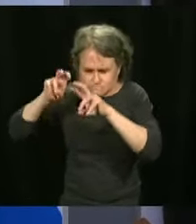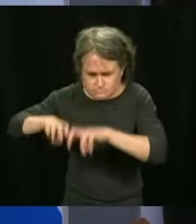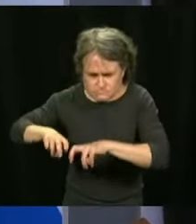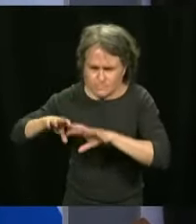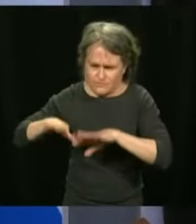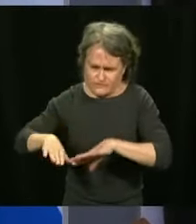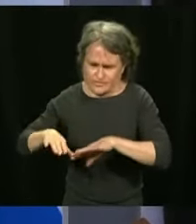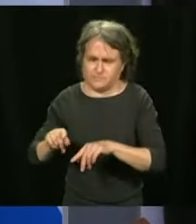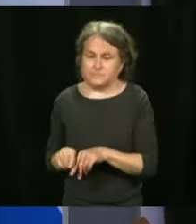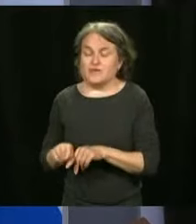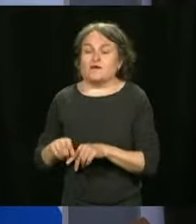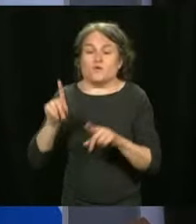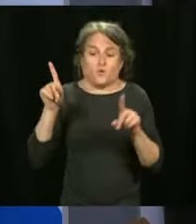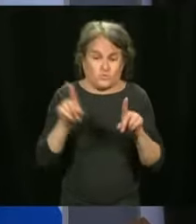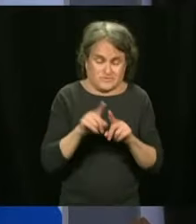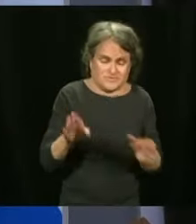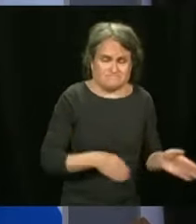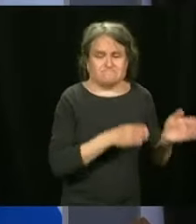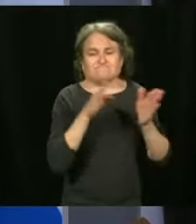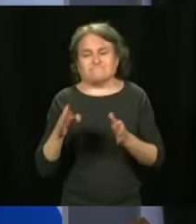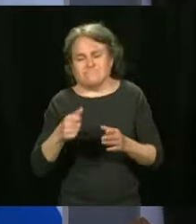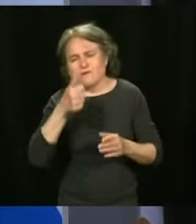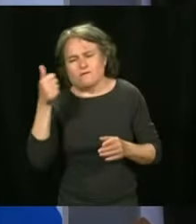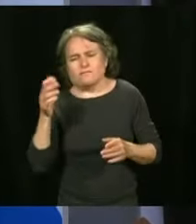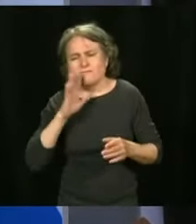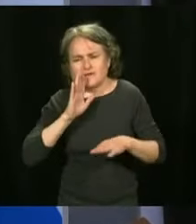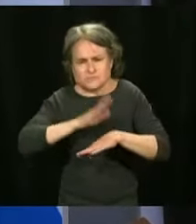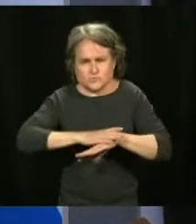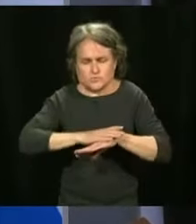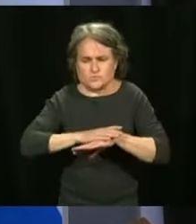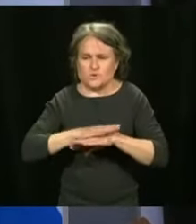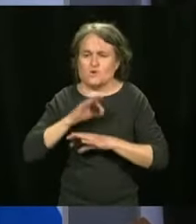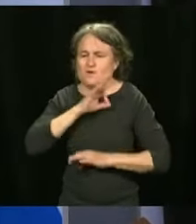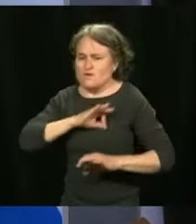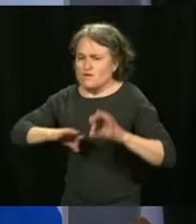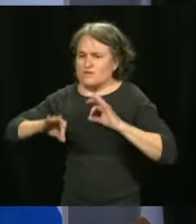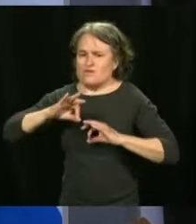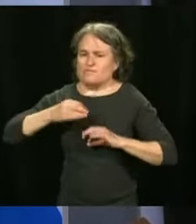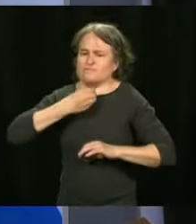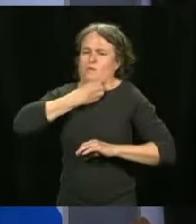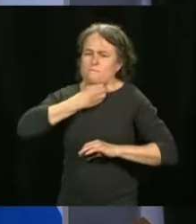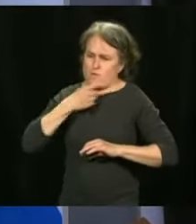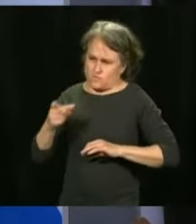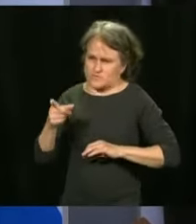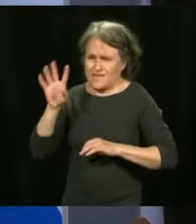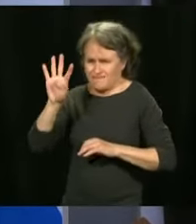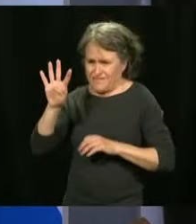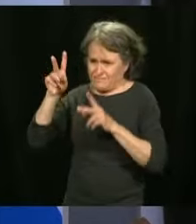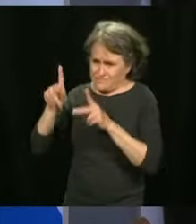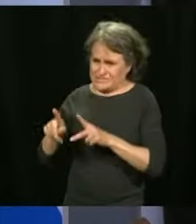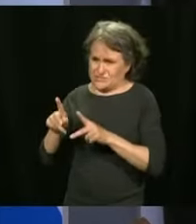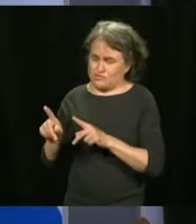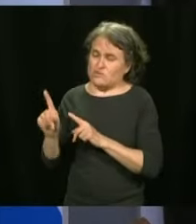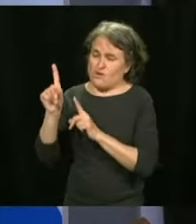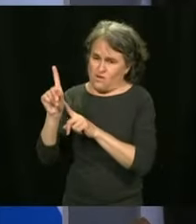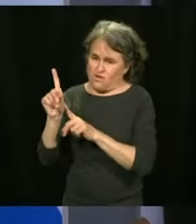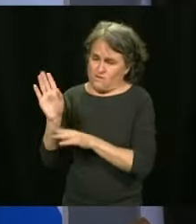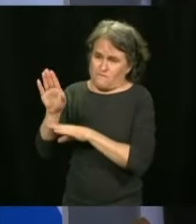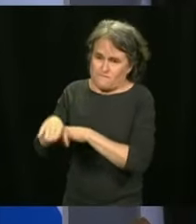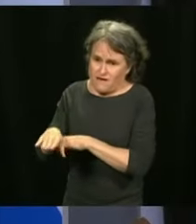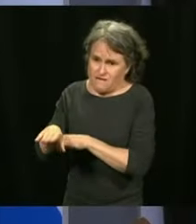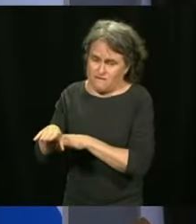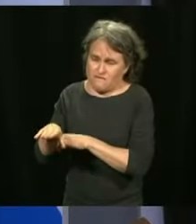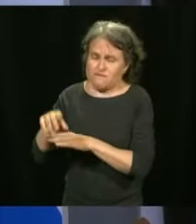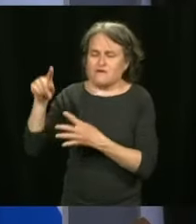clots following vaccination, including a death, unfortunately. But we just had the confirmation of the fourth case.